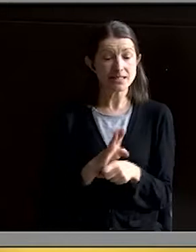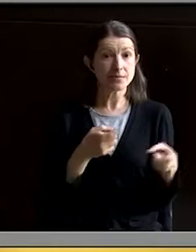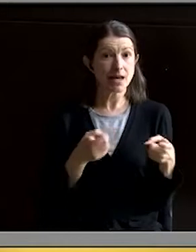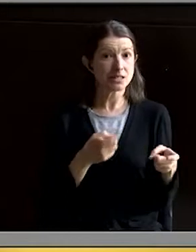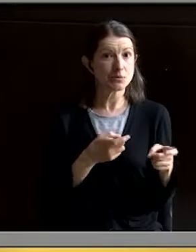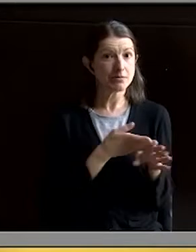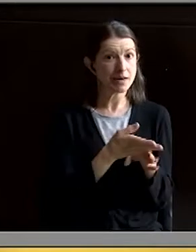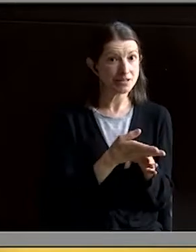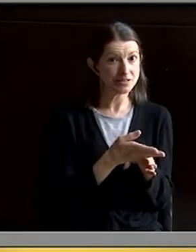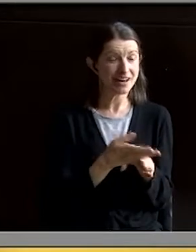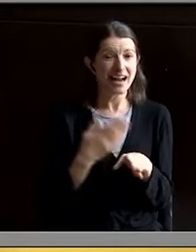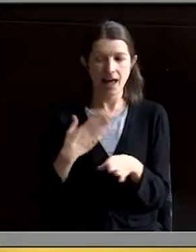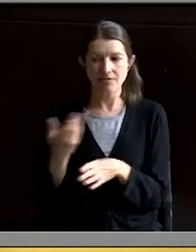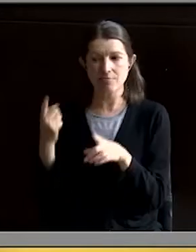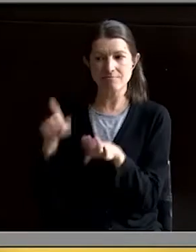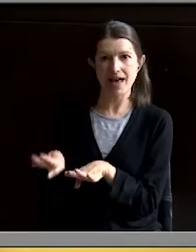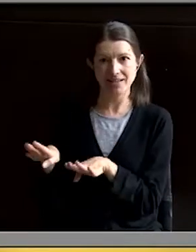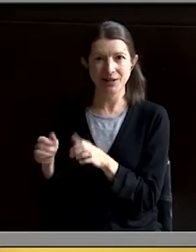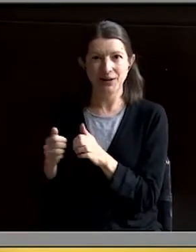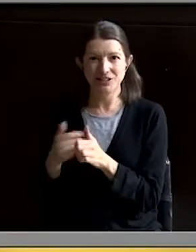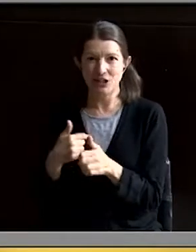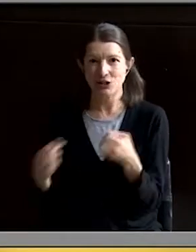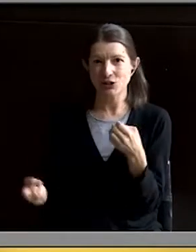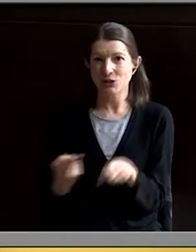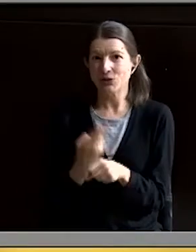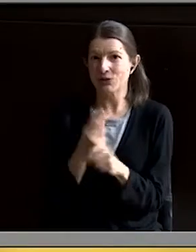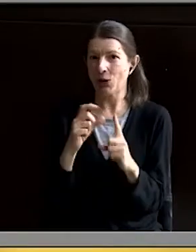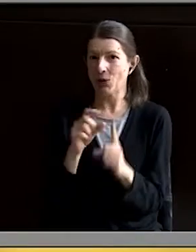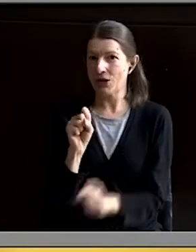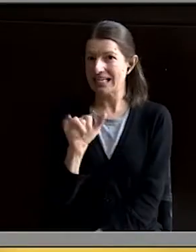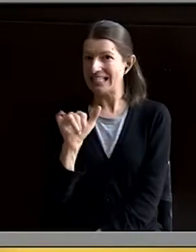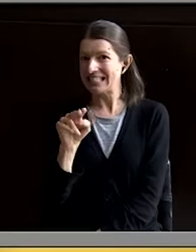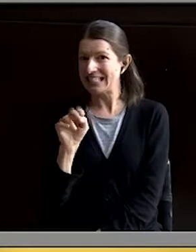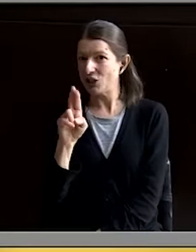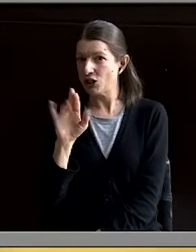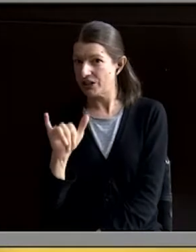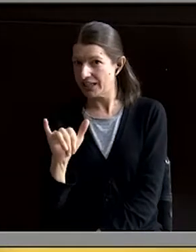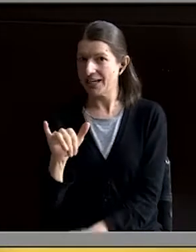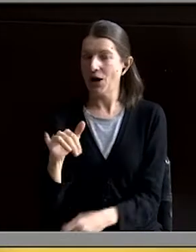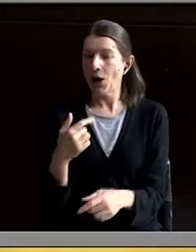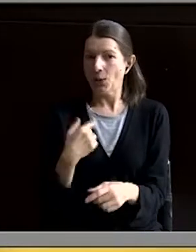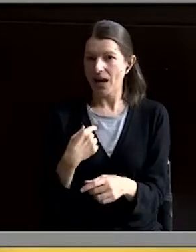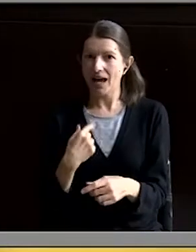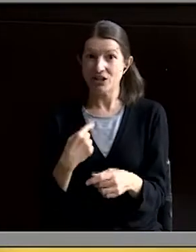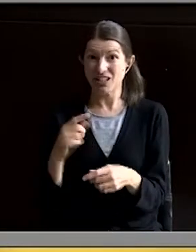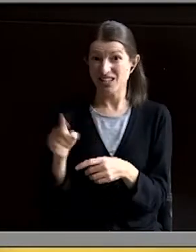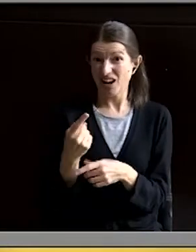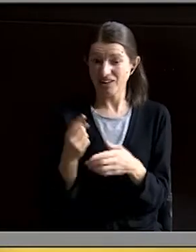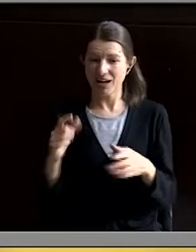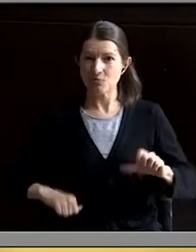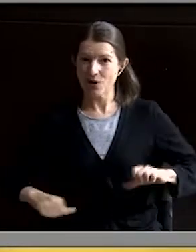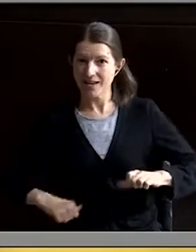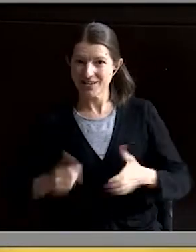and I have a bet going on with my roommate to insert the word synergies into the speech at least once. A dollar in bragging rights are on the line, so I do not